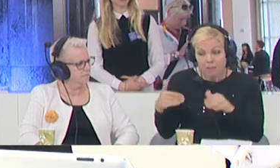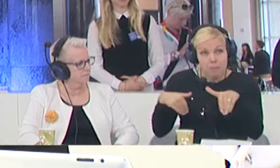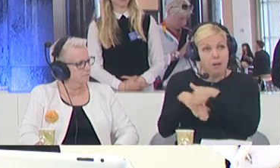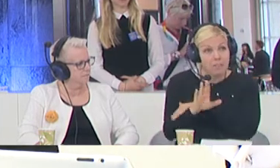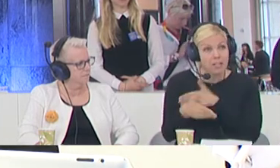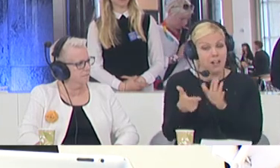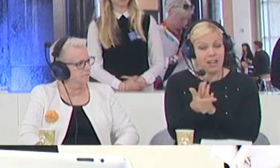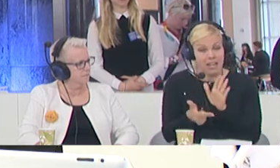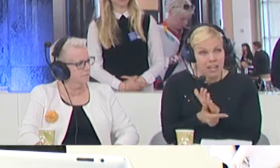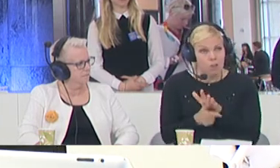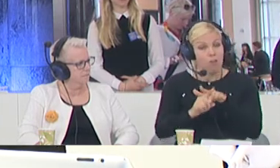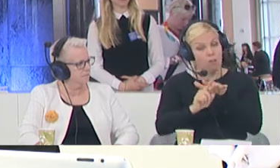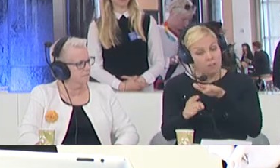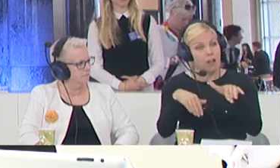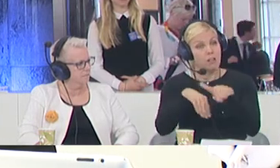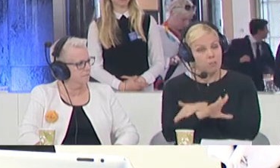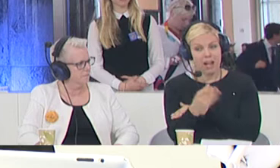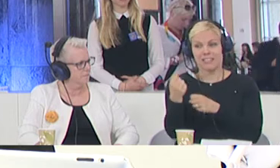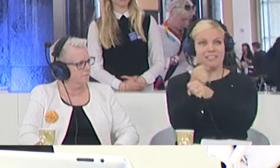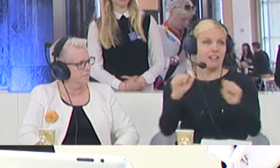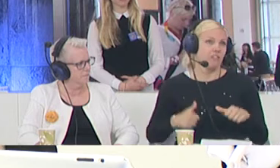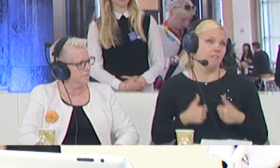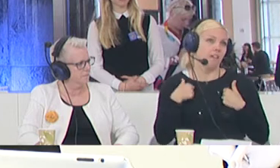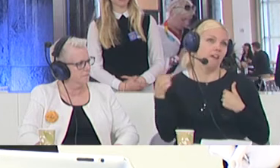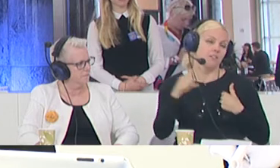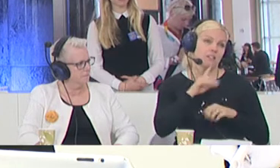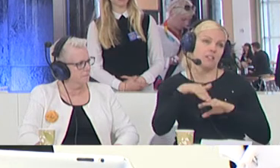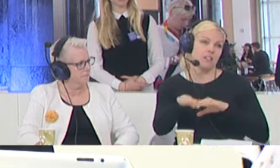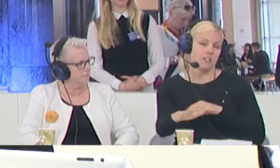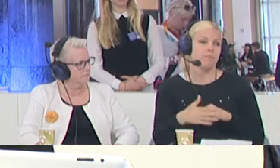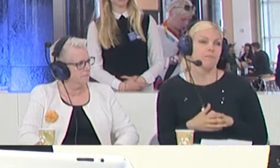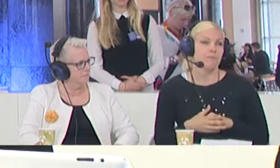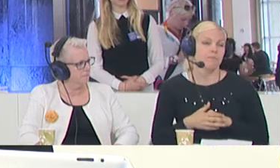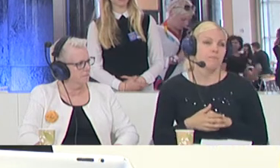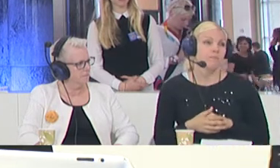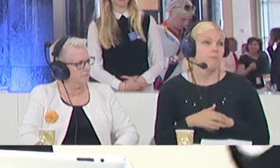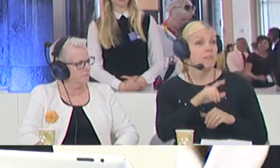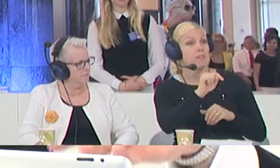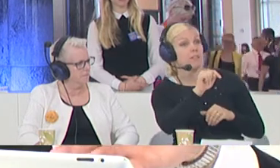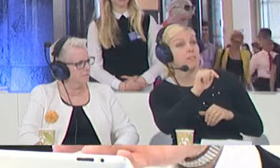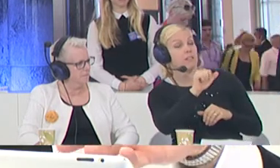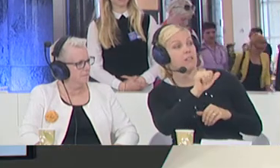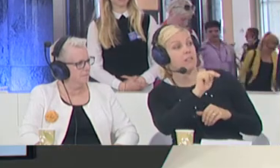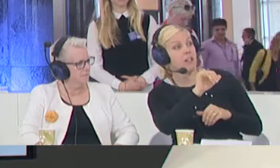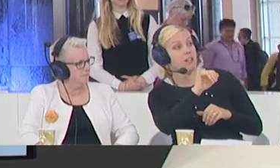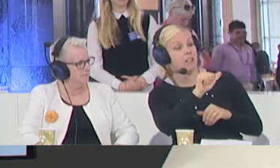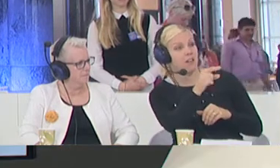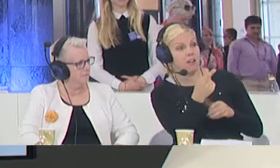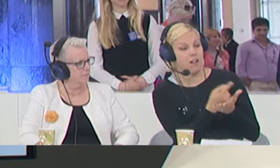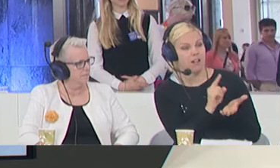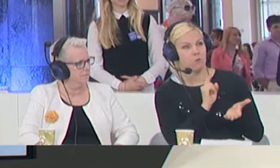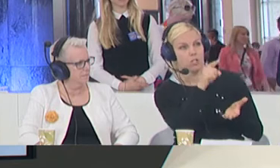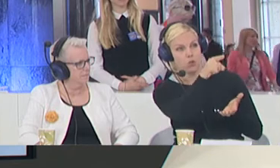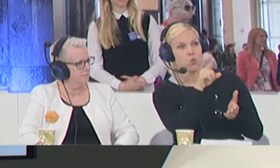and ensuring a decent reception and hosting societies. Tania, last week you tweeted, I think it was from